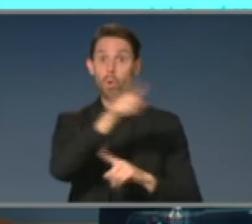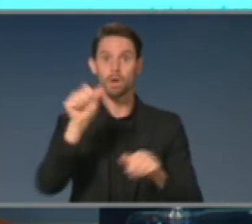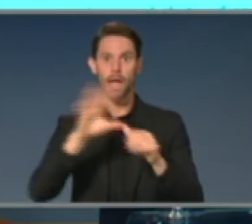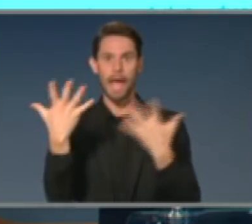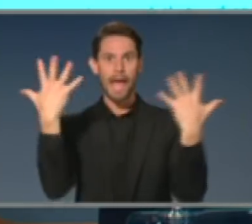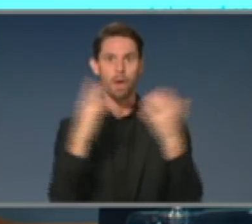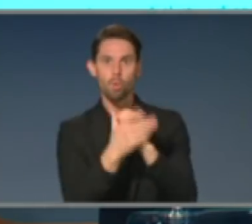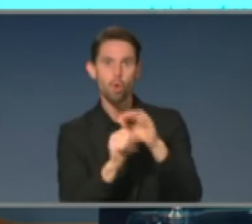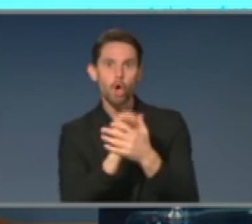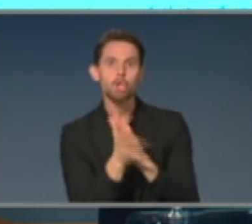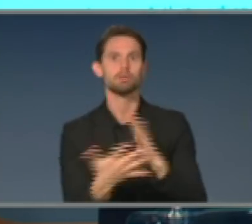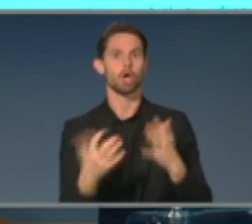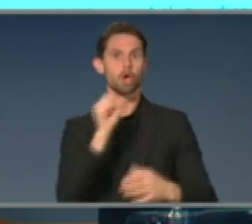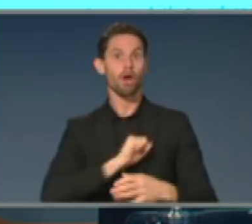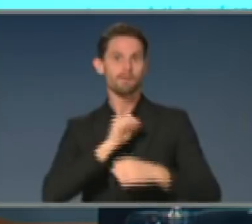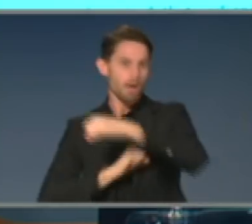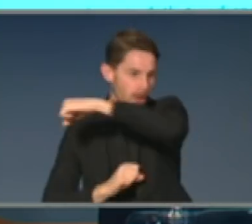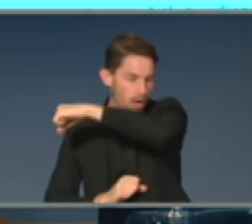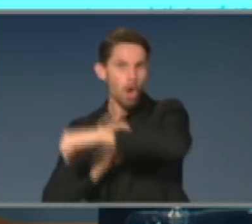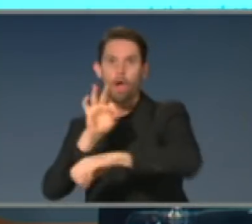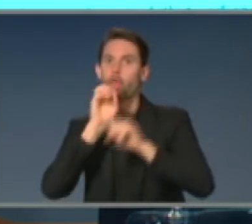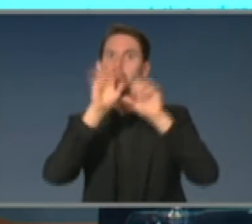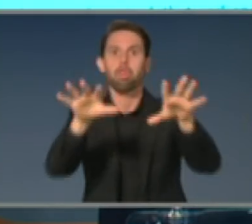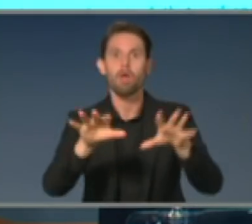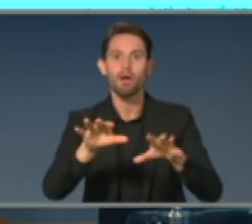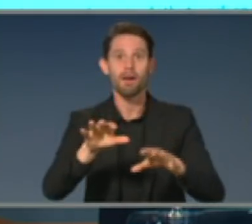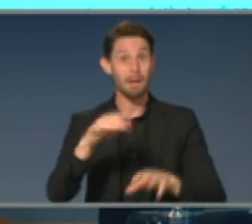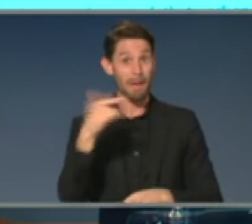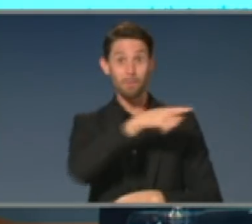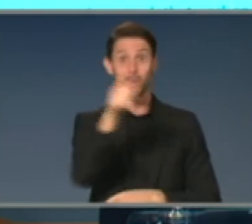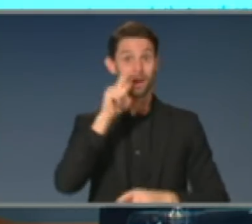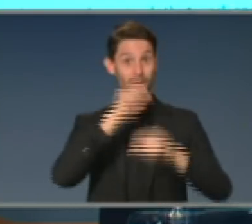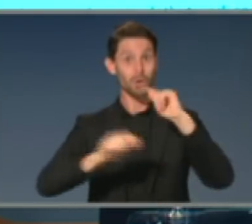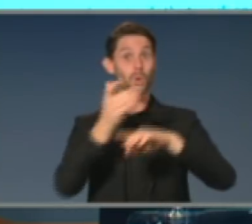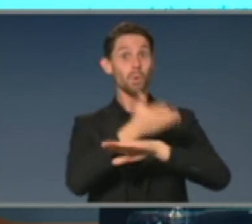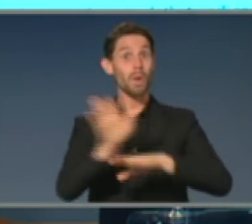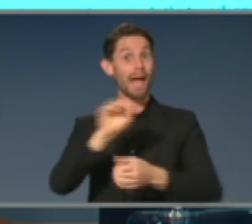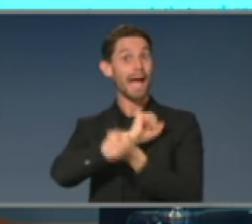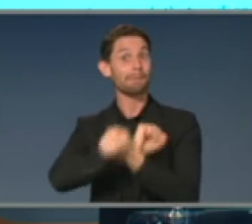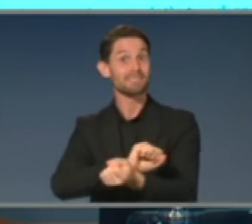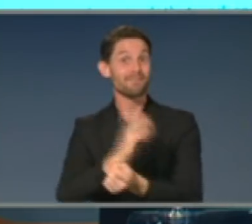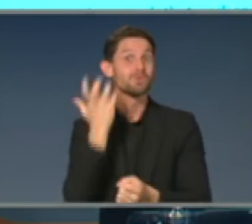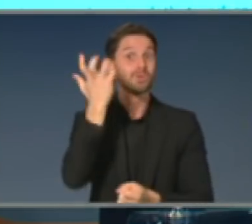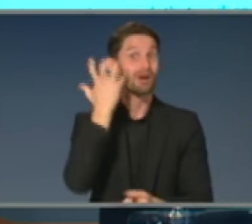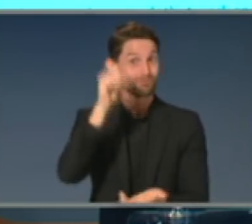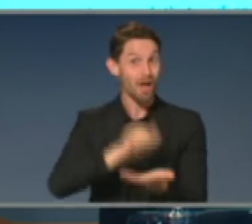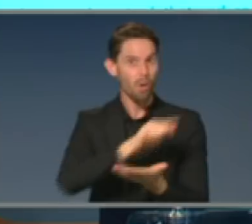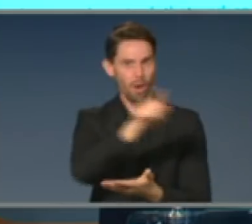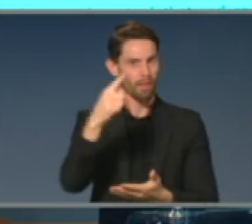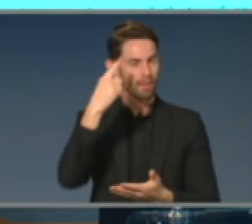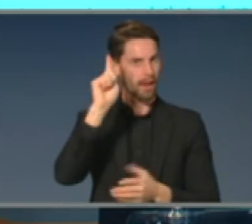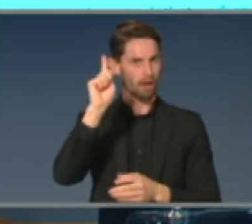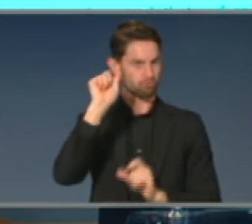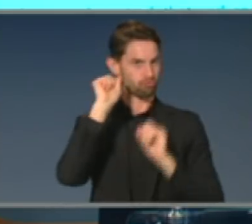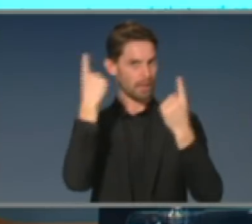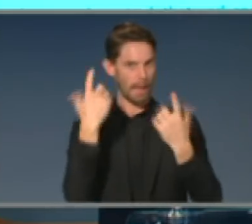forever, even when this is over. I think the new approach to hand hygiene, personal hygiene has probably changed the way a lot of us think, and that's